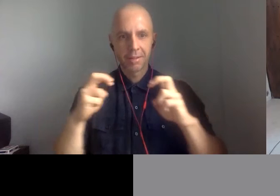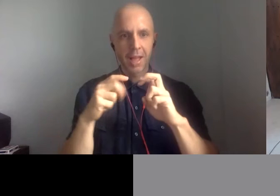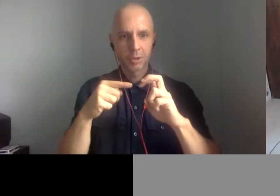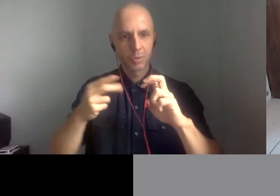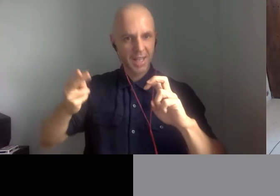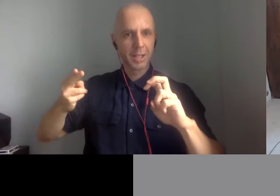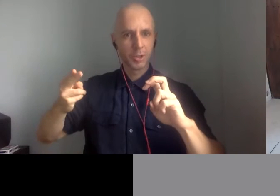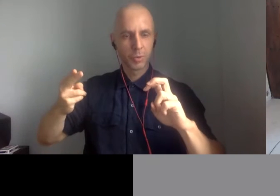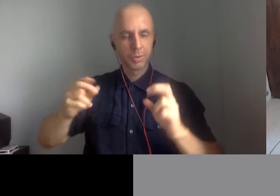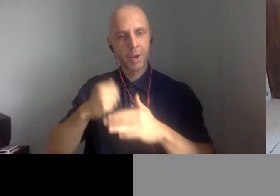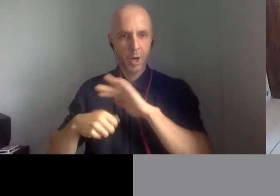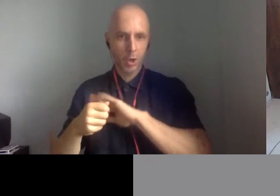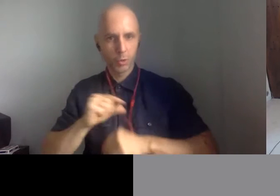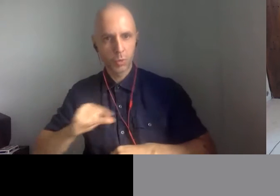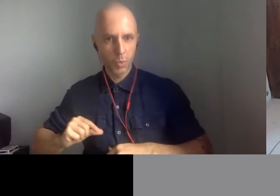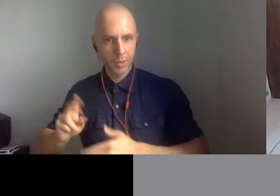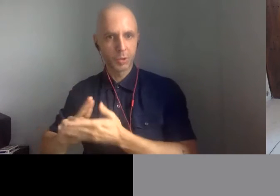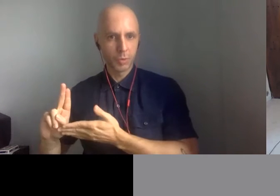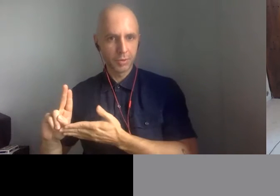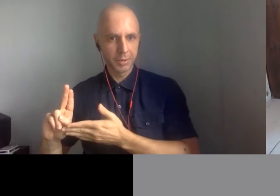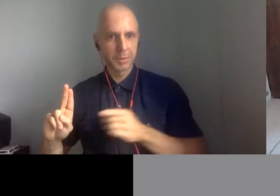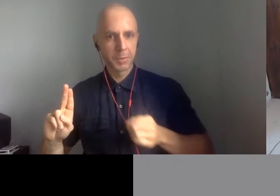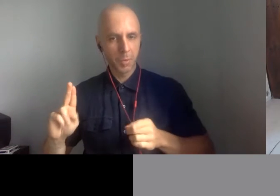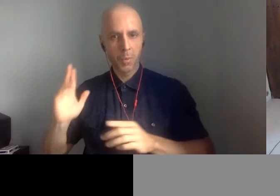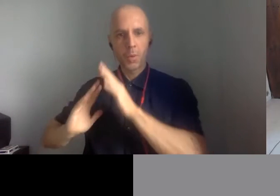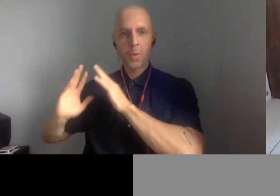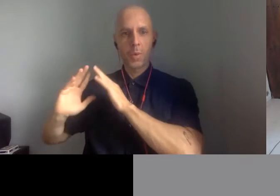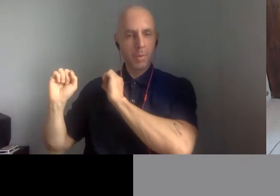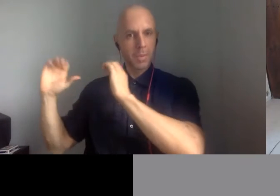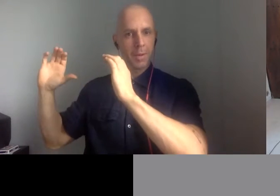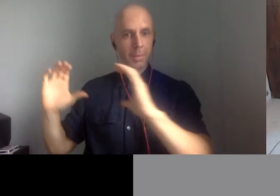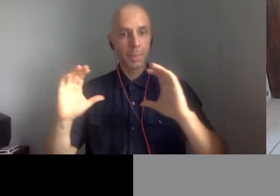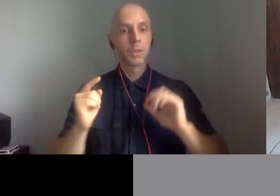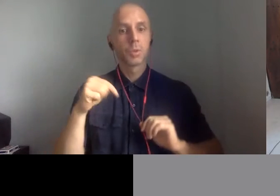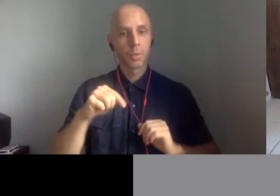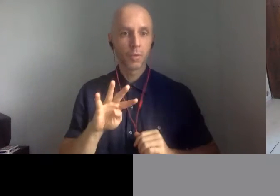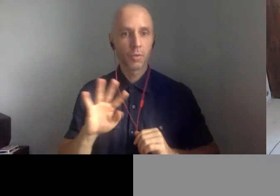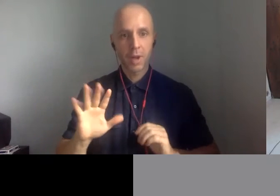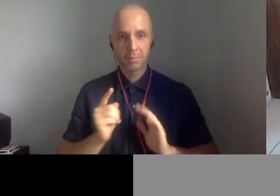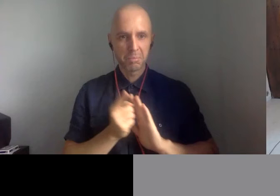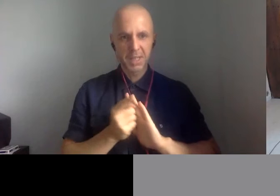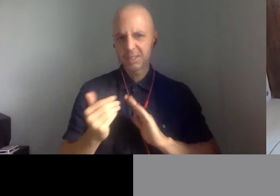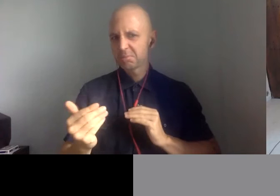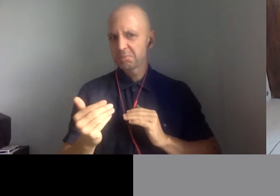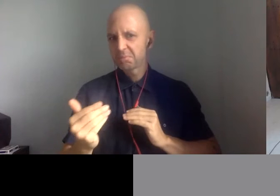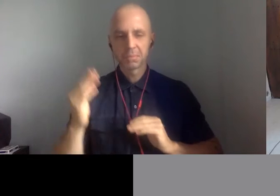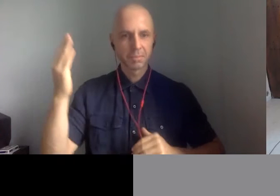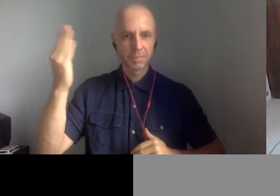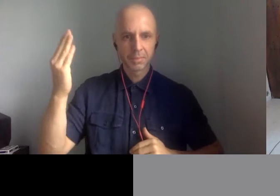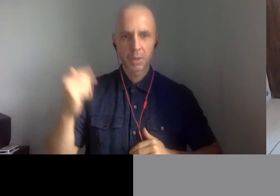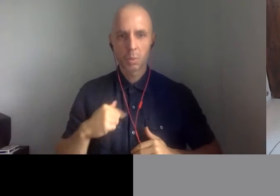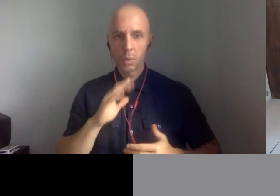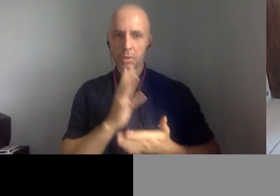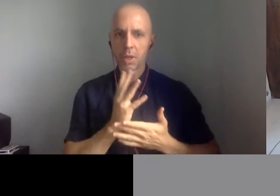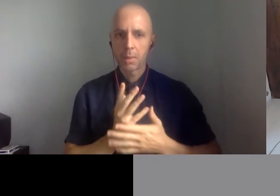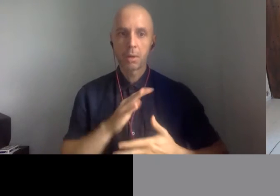for the next 25 minutes or so I'm going to provide a short lecture with primary sources. We're going to